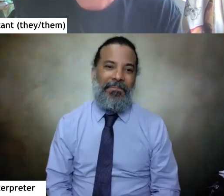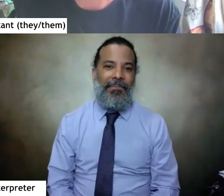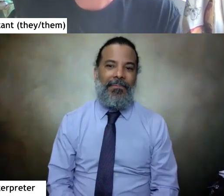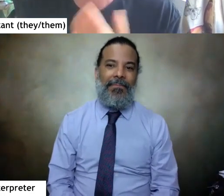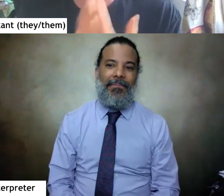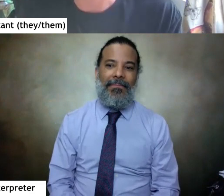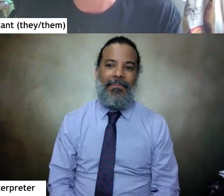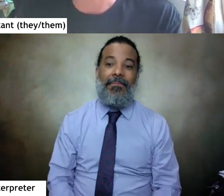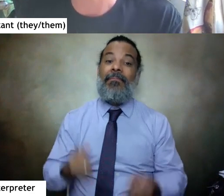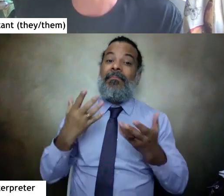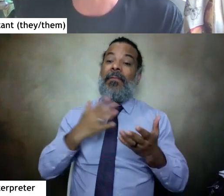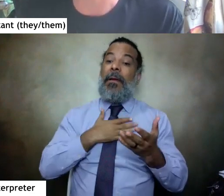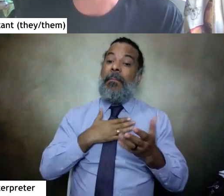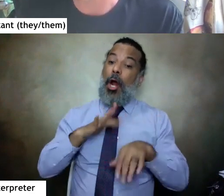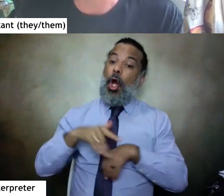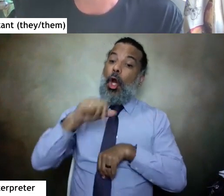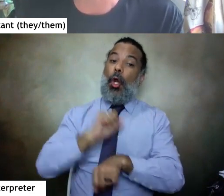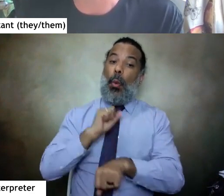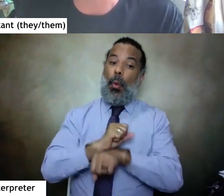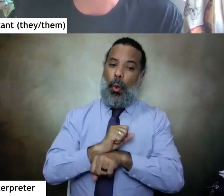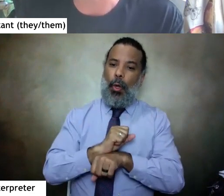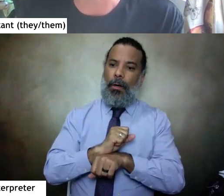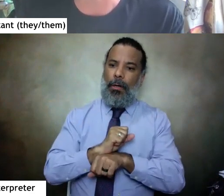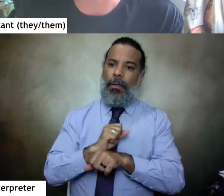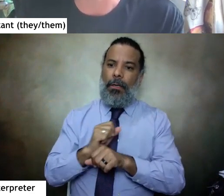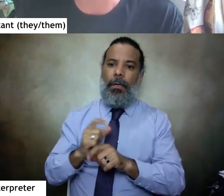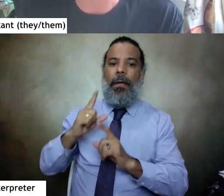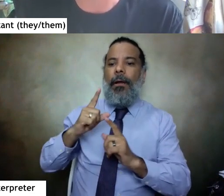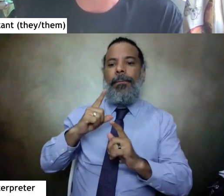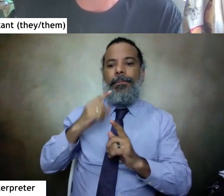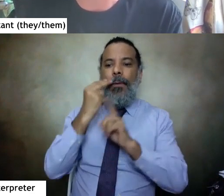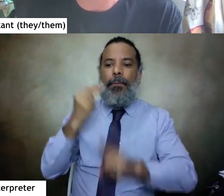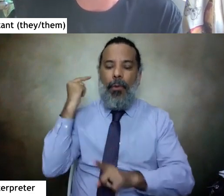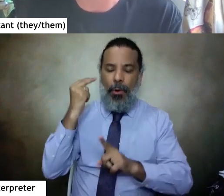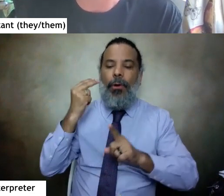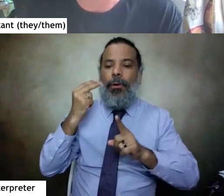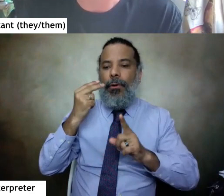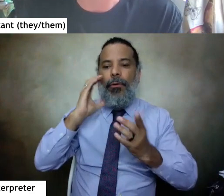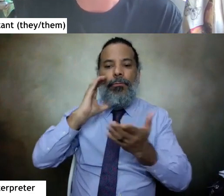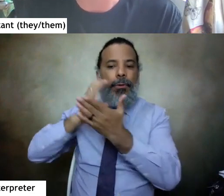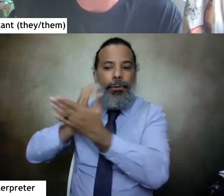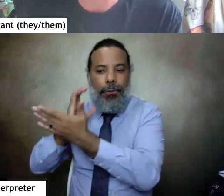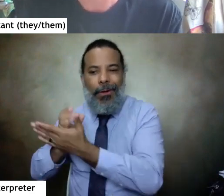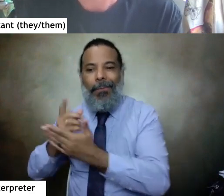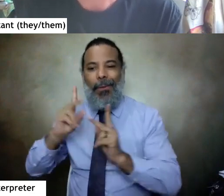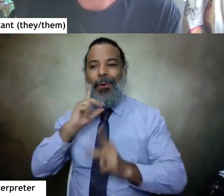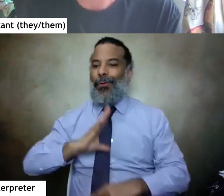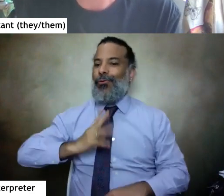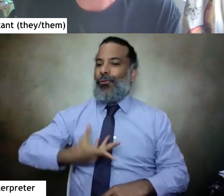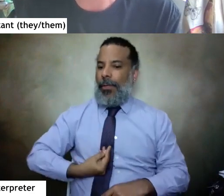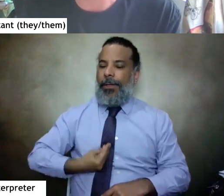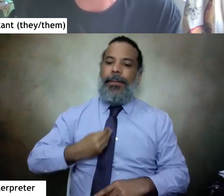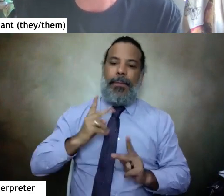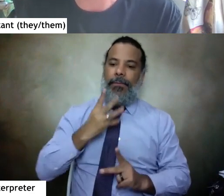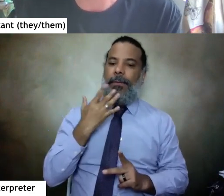A lot of my earlier work was fulfilling asks for memorial portraits from trans and disabled organizers of color. In